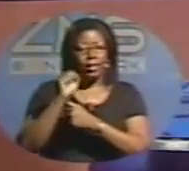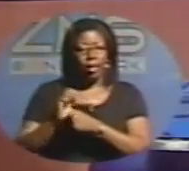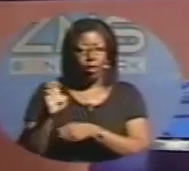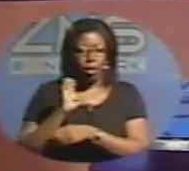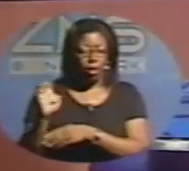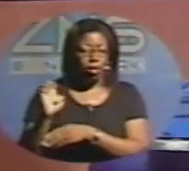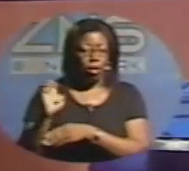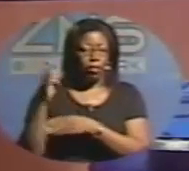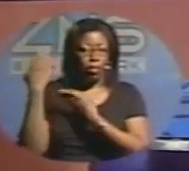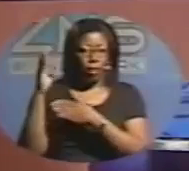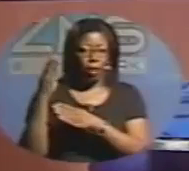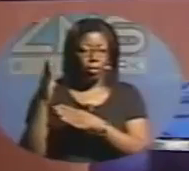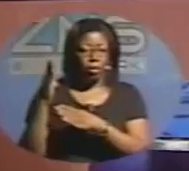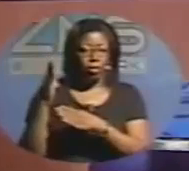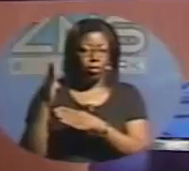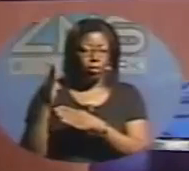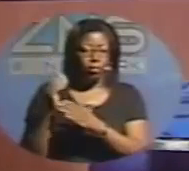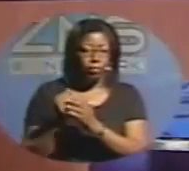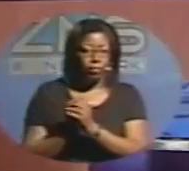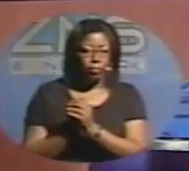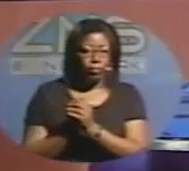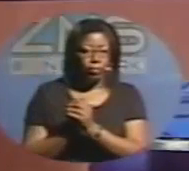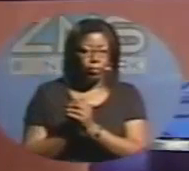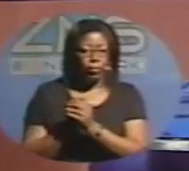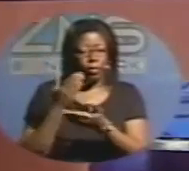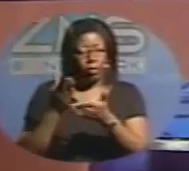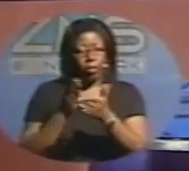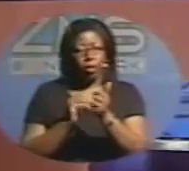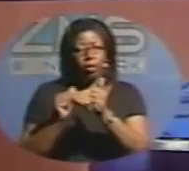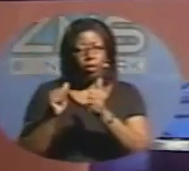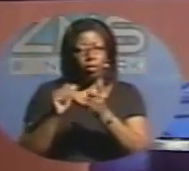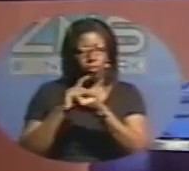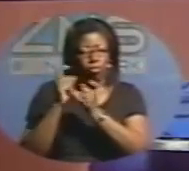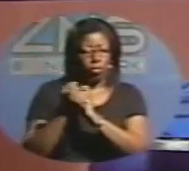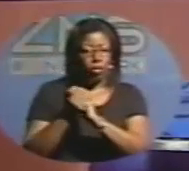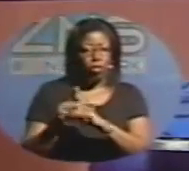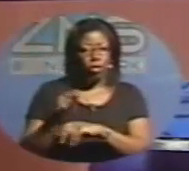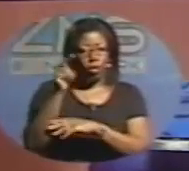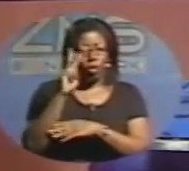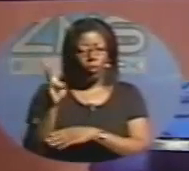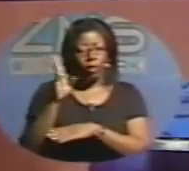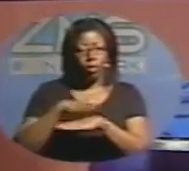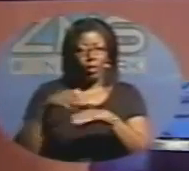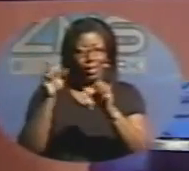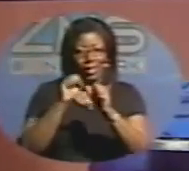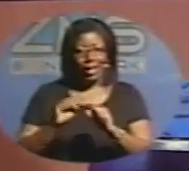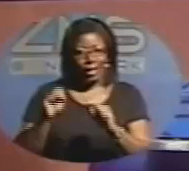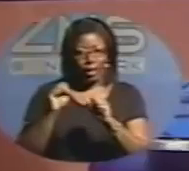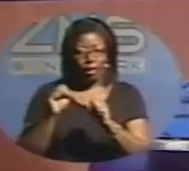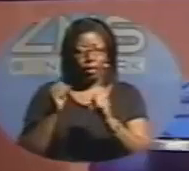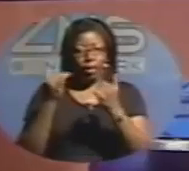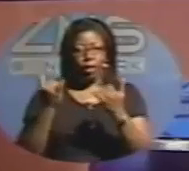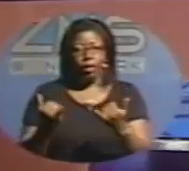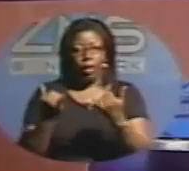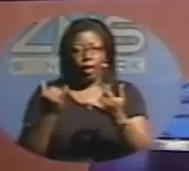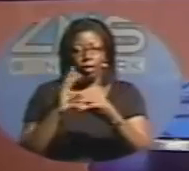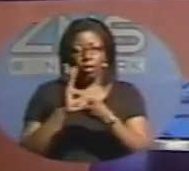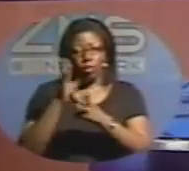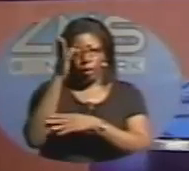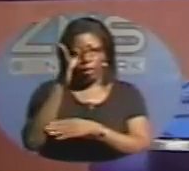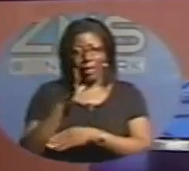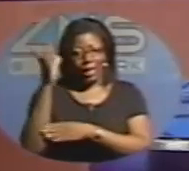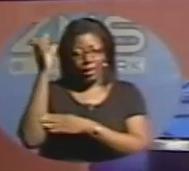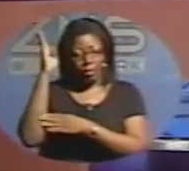Bahamas, and others show a possible turn toward the northwest by Saturday. Joining us live tonight is Chief Meteorologist